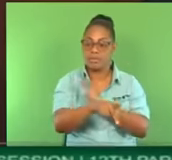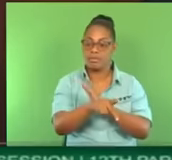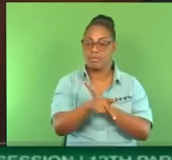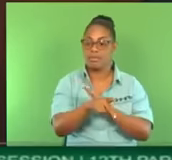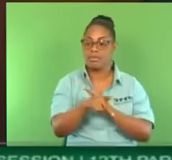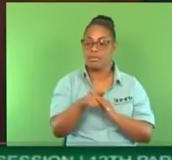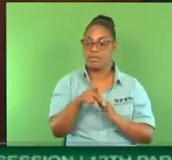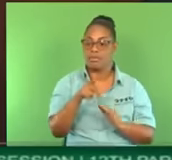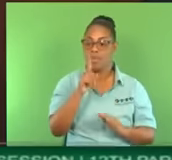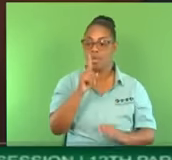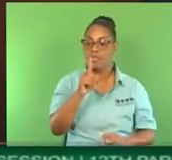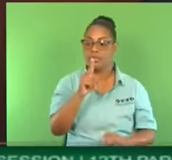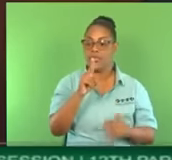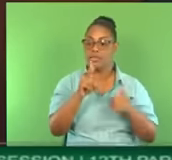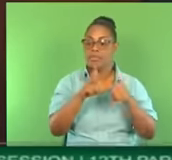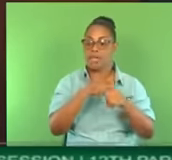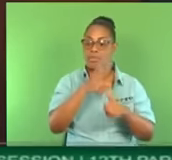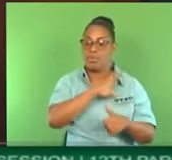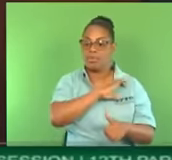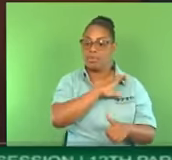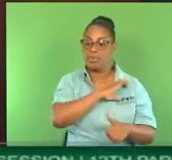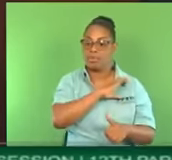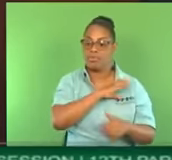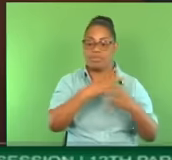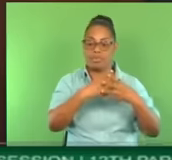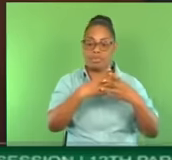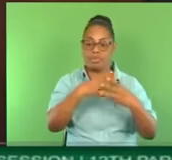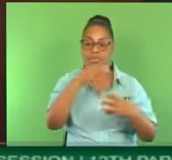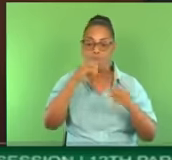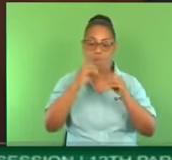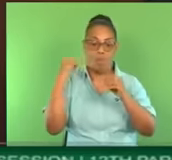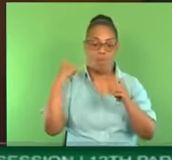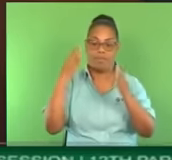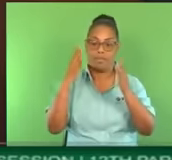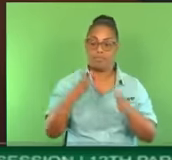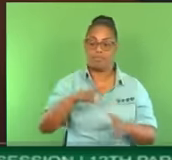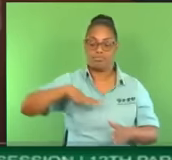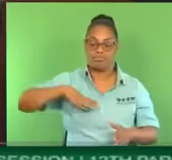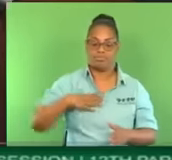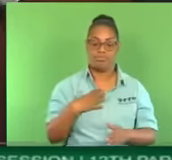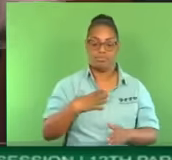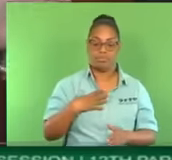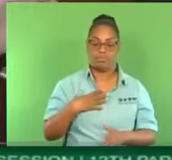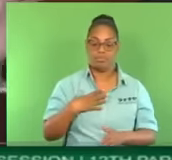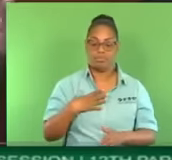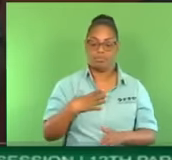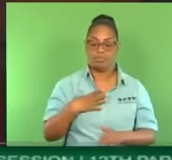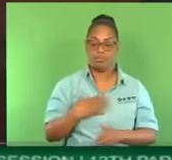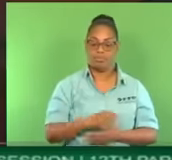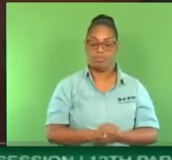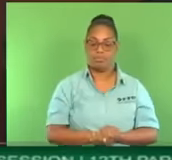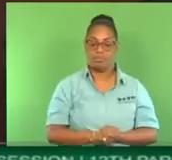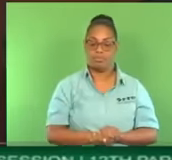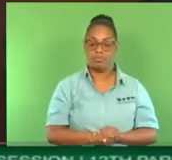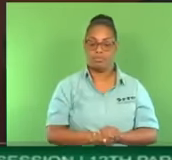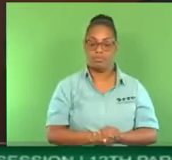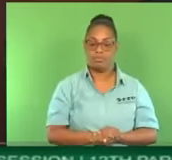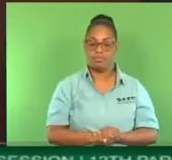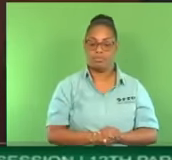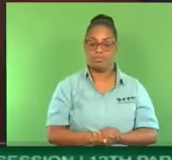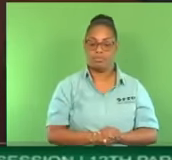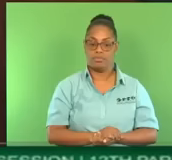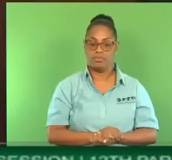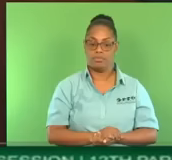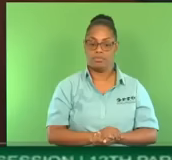Prisons in Trinidad and Tobago. I'm finished with you, you can go. Madam Speaker, Madam Speaker,